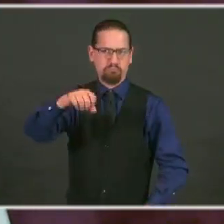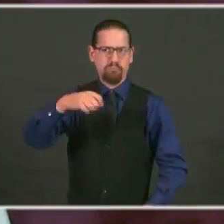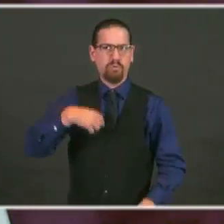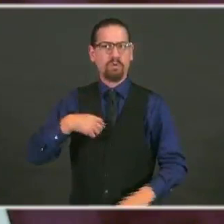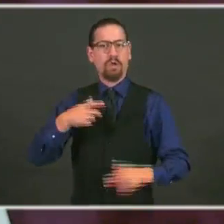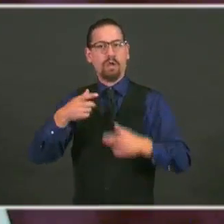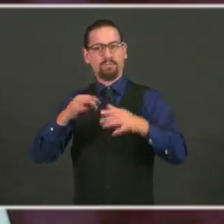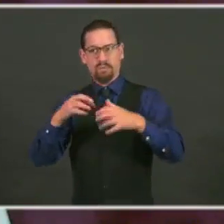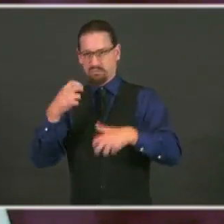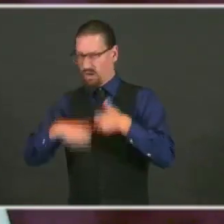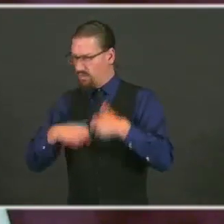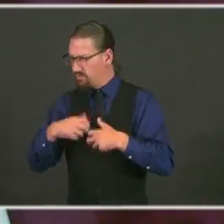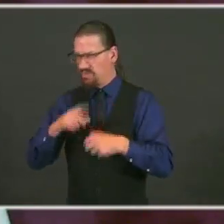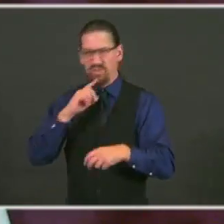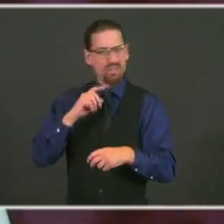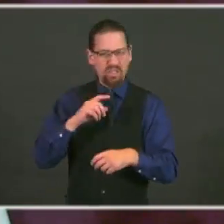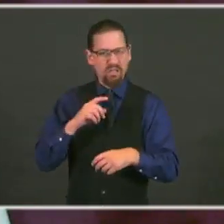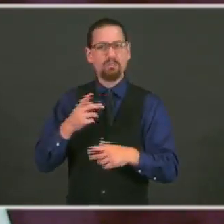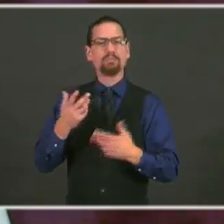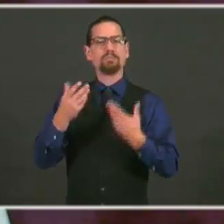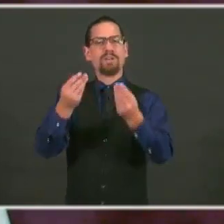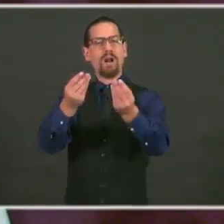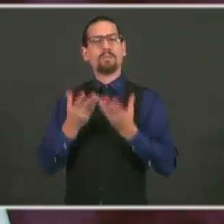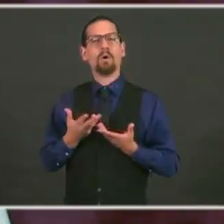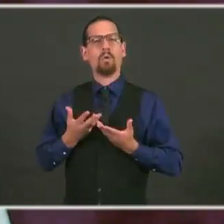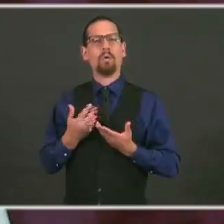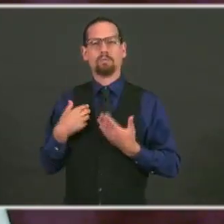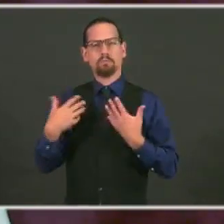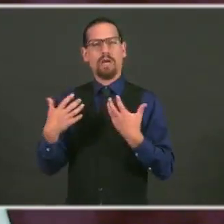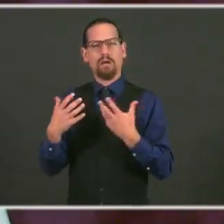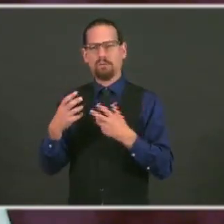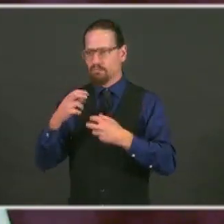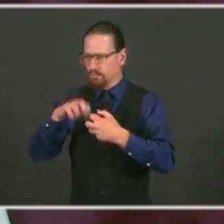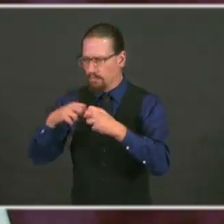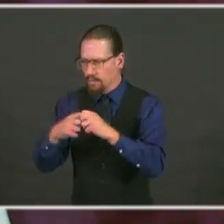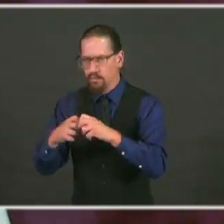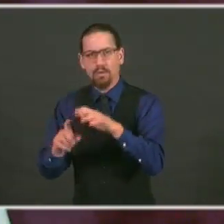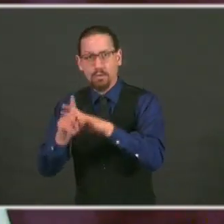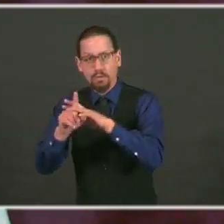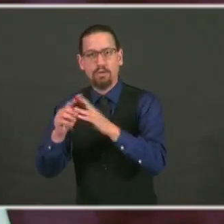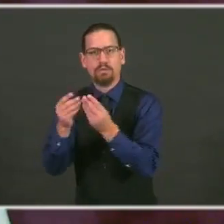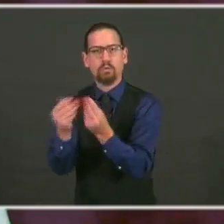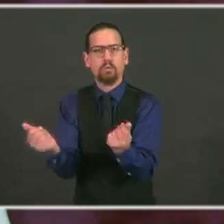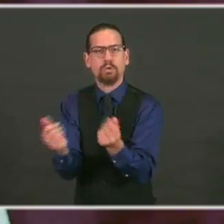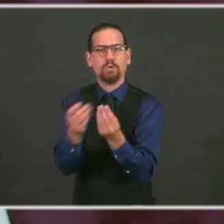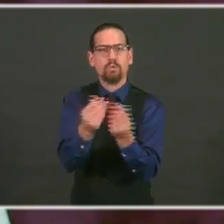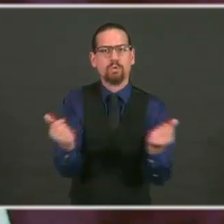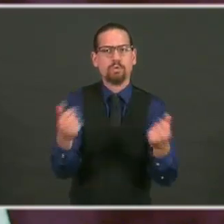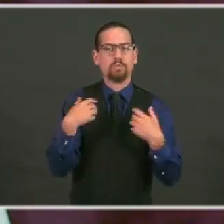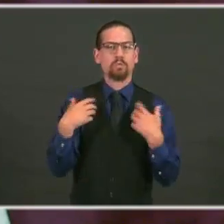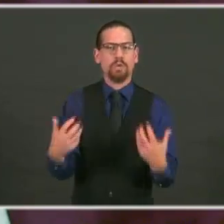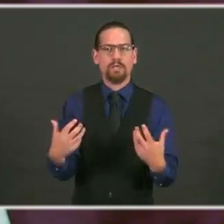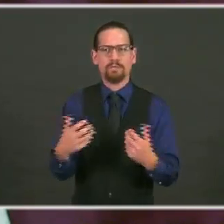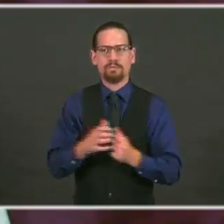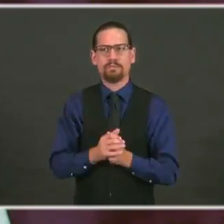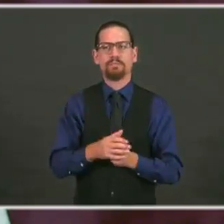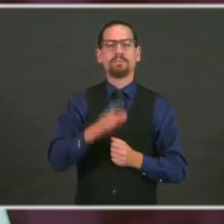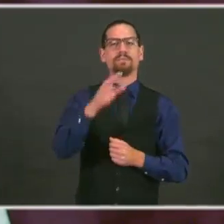and give us a chance to try to fix it. Okay, a couple other announcements. A few weeks ago,